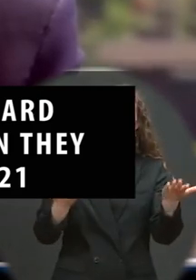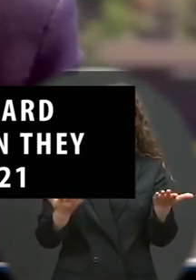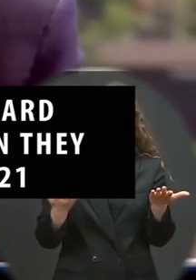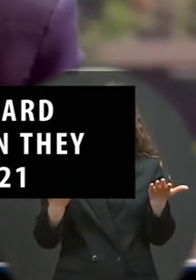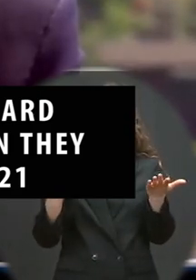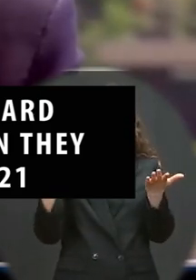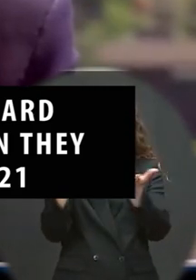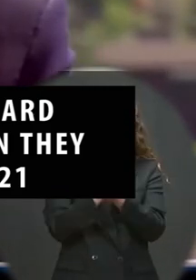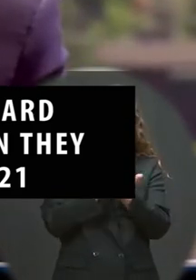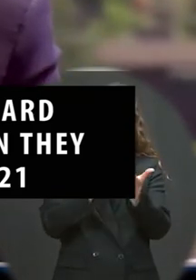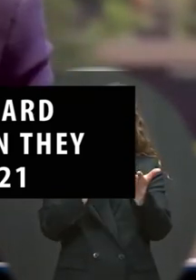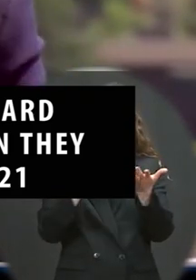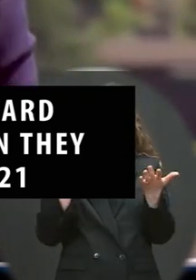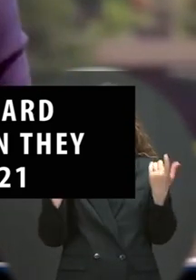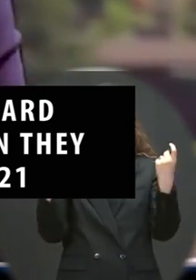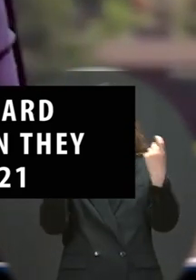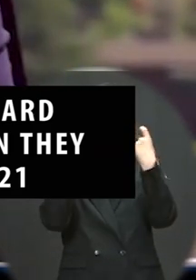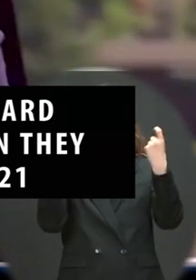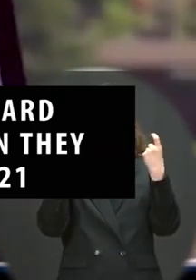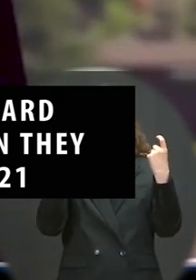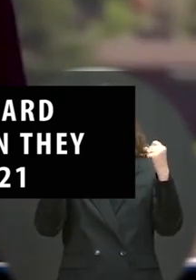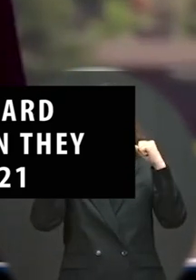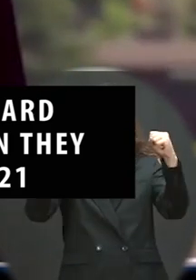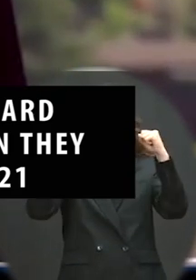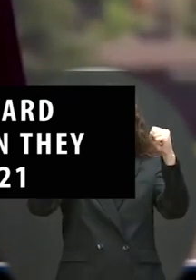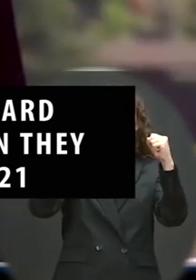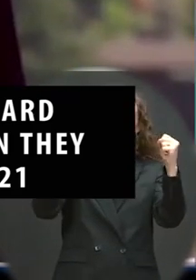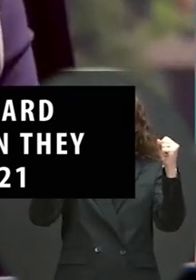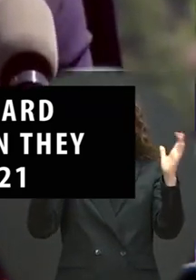say that about the Navy, to clap. being here together —